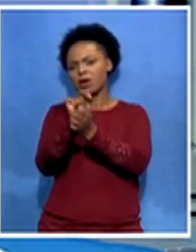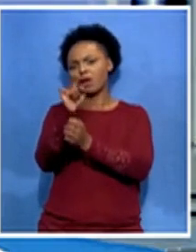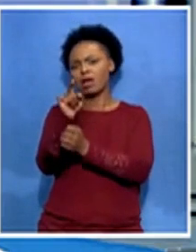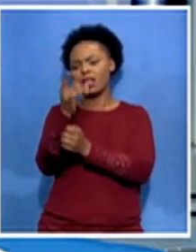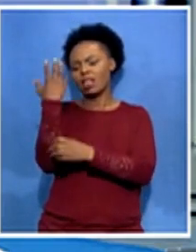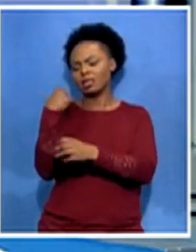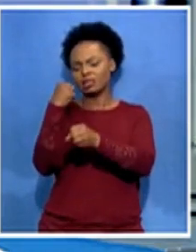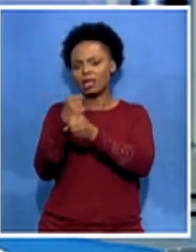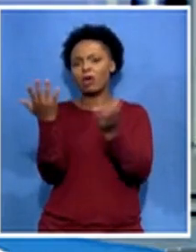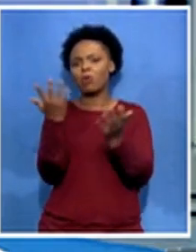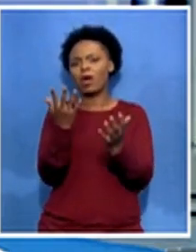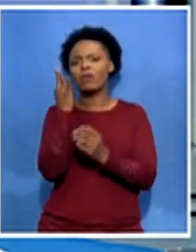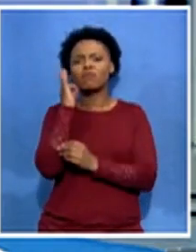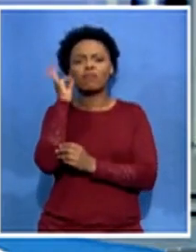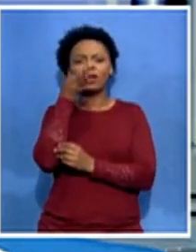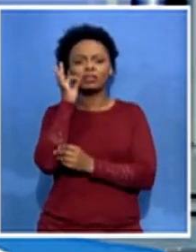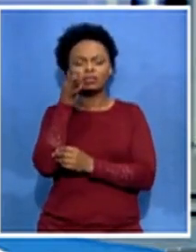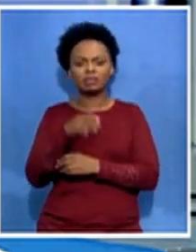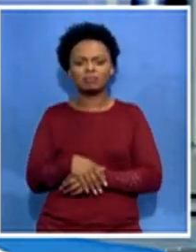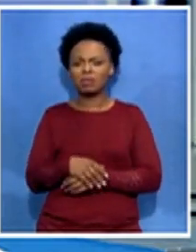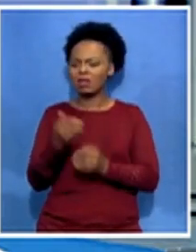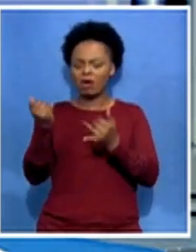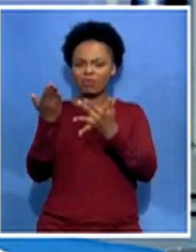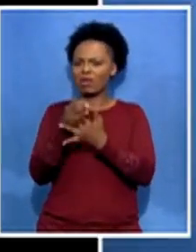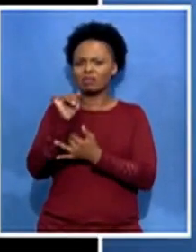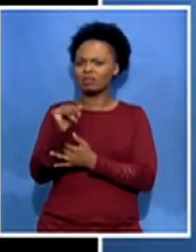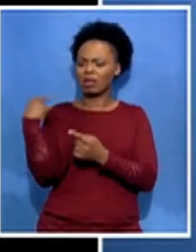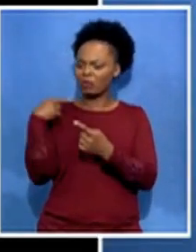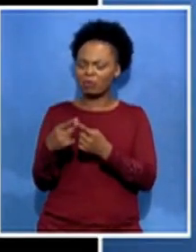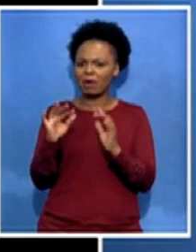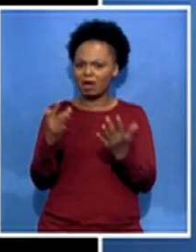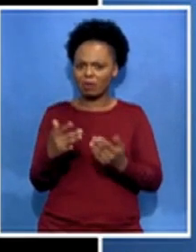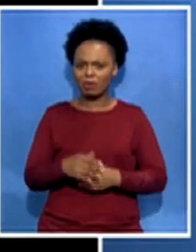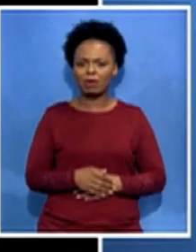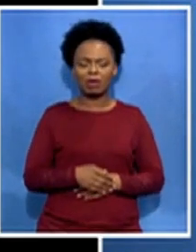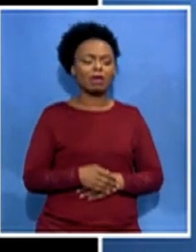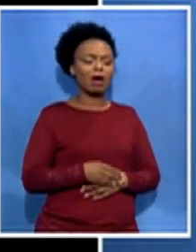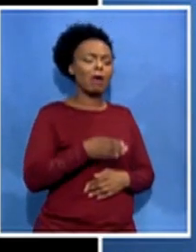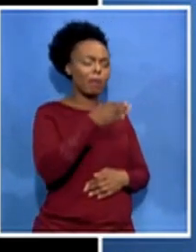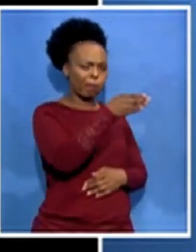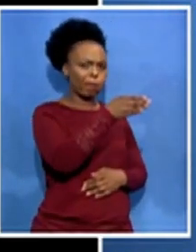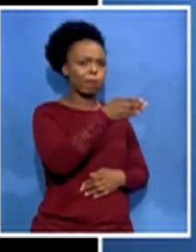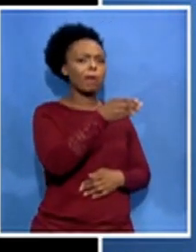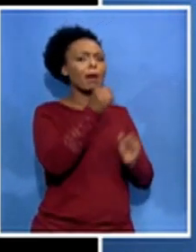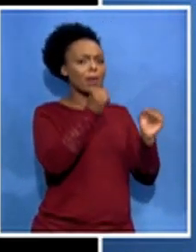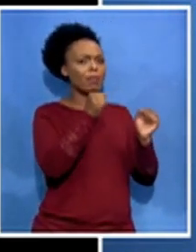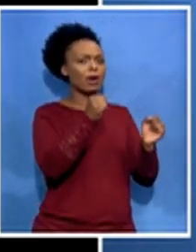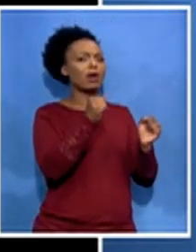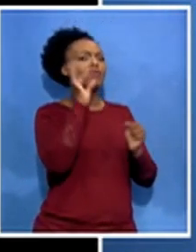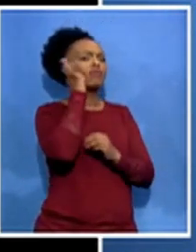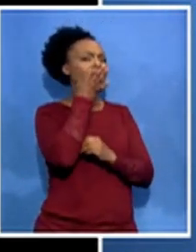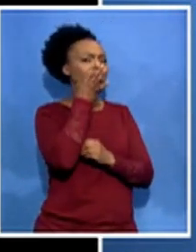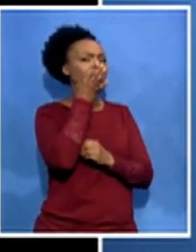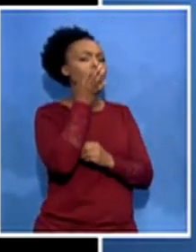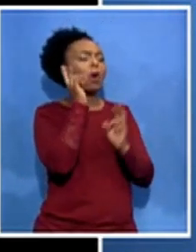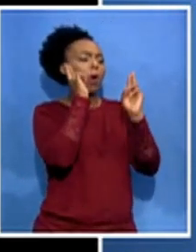well he's still there he's still in france uh there was hope that he will be sent back to rwanda to